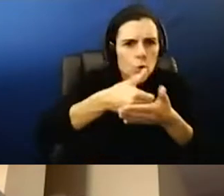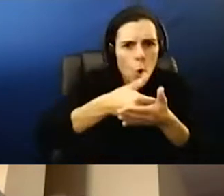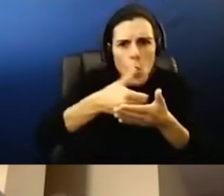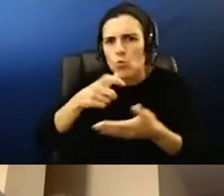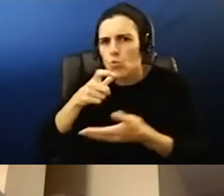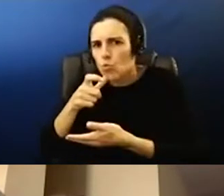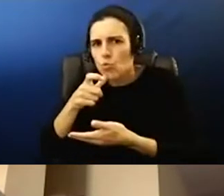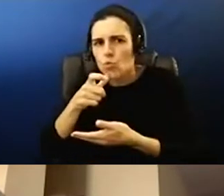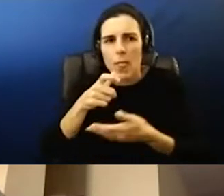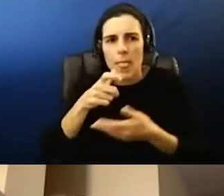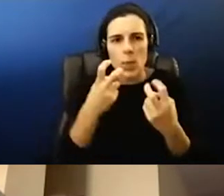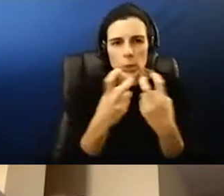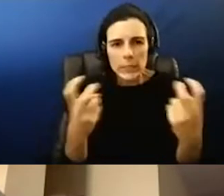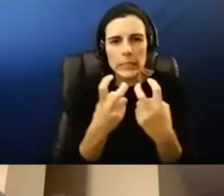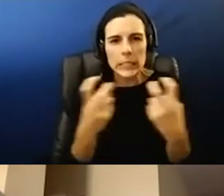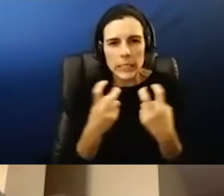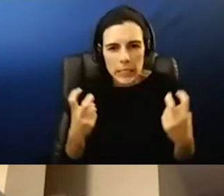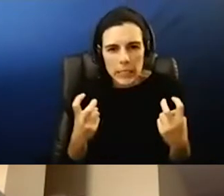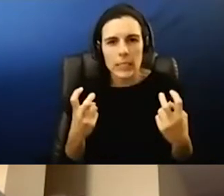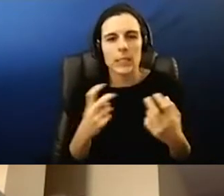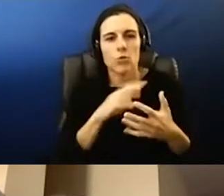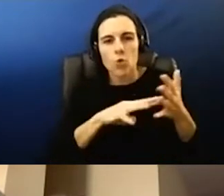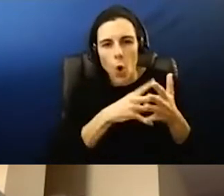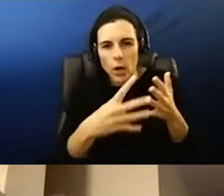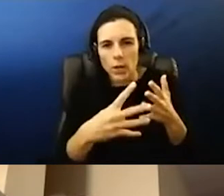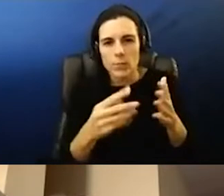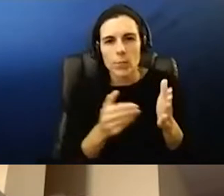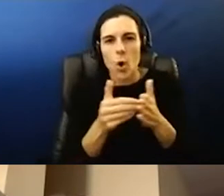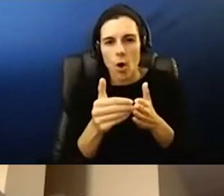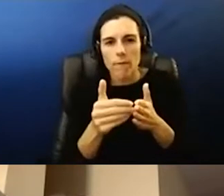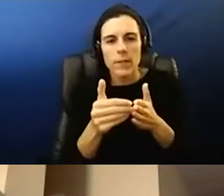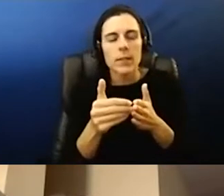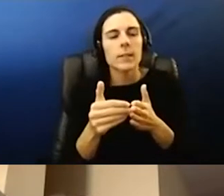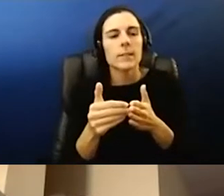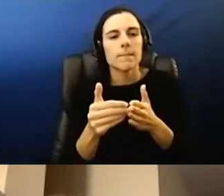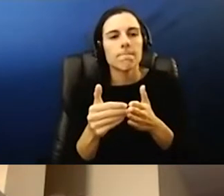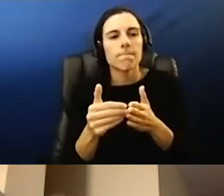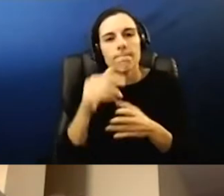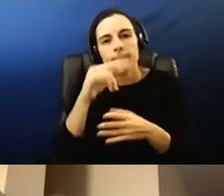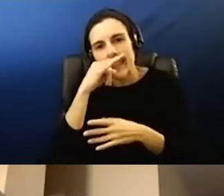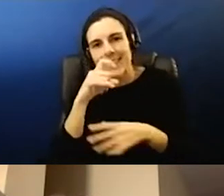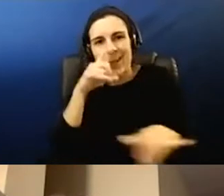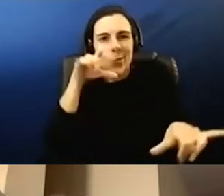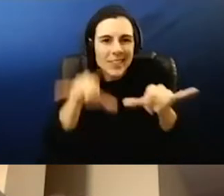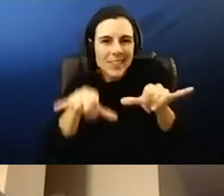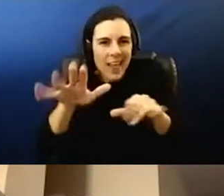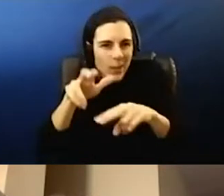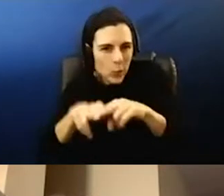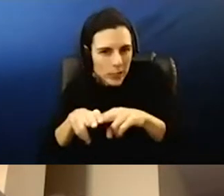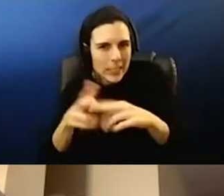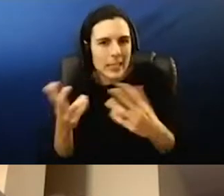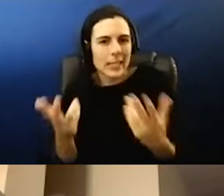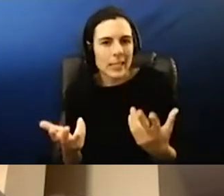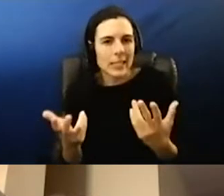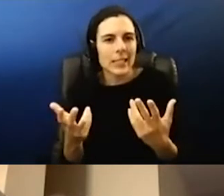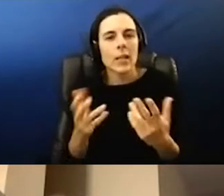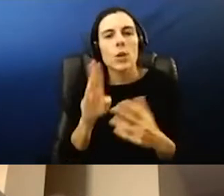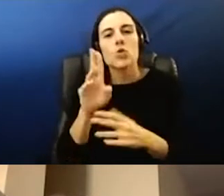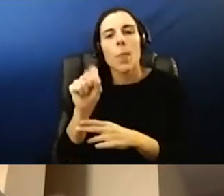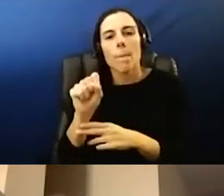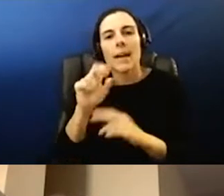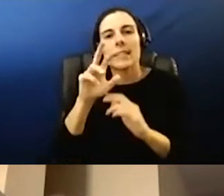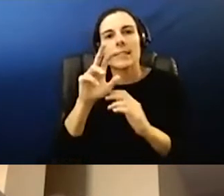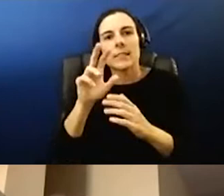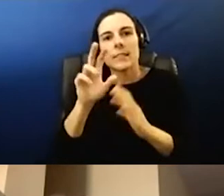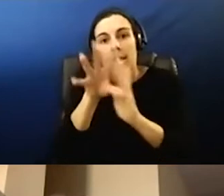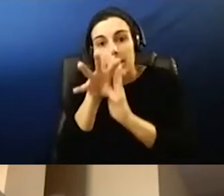there's seating charts and those kinds of things. Um, but oftentimes, um, there's kiddos that don't stay in their seat, et cetera. So the bus video is very helpful for us